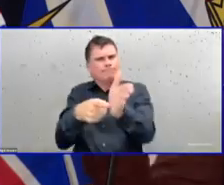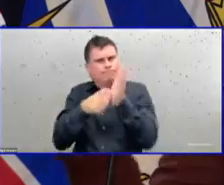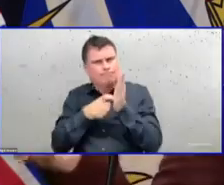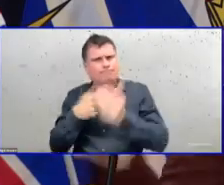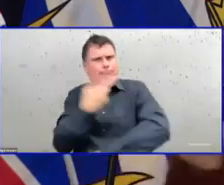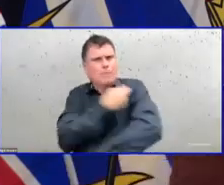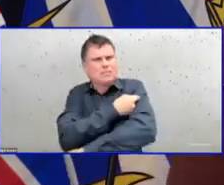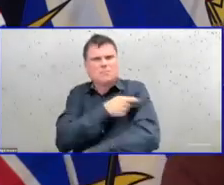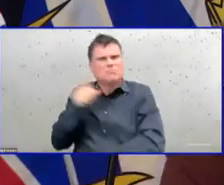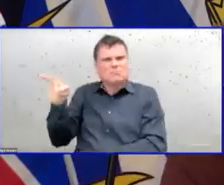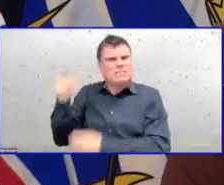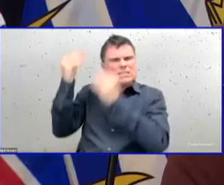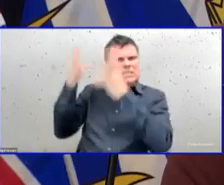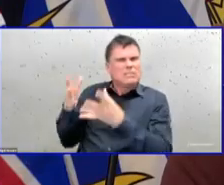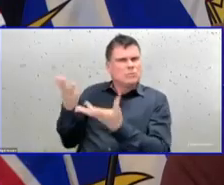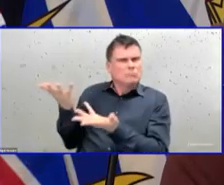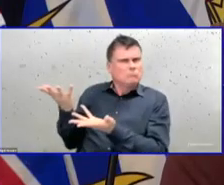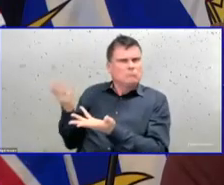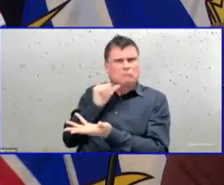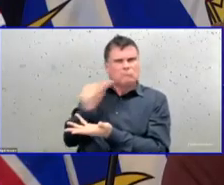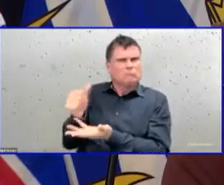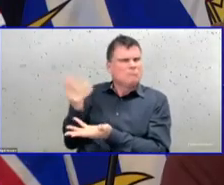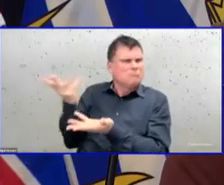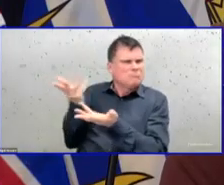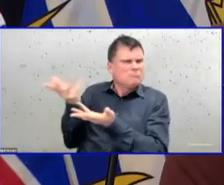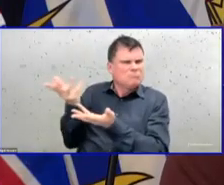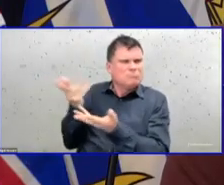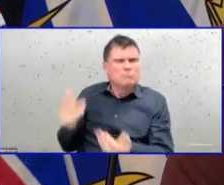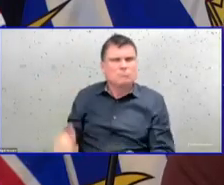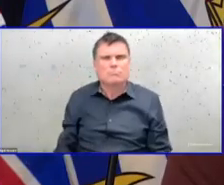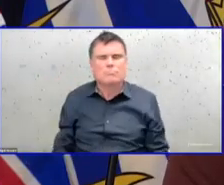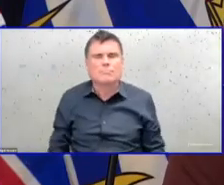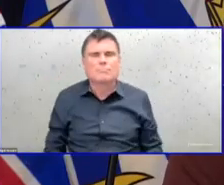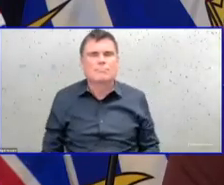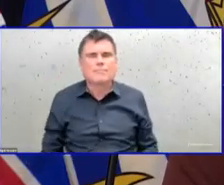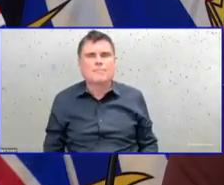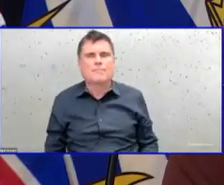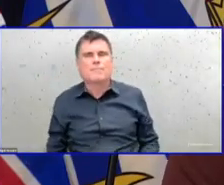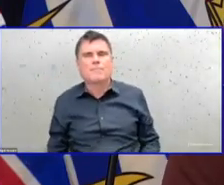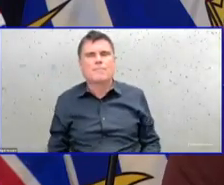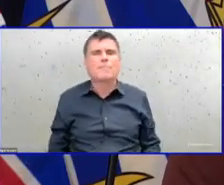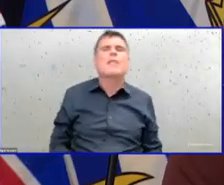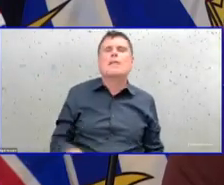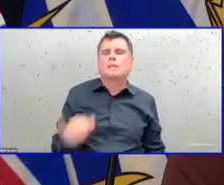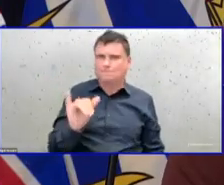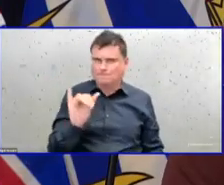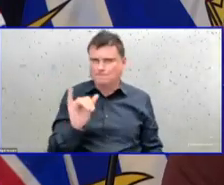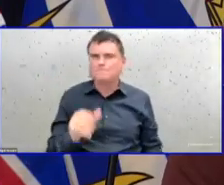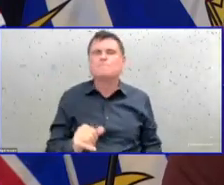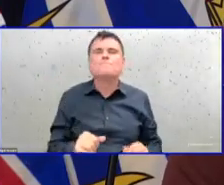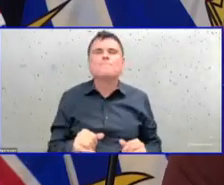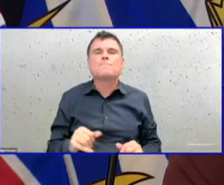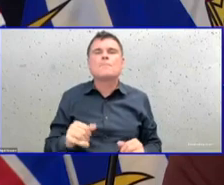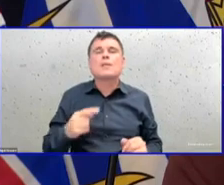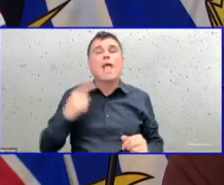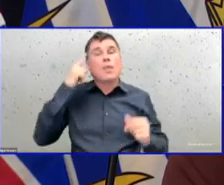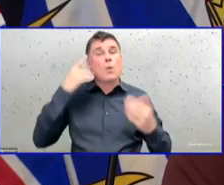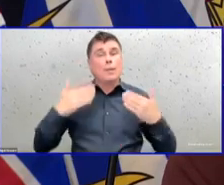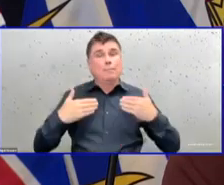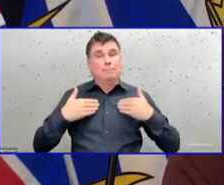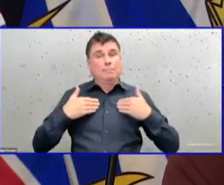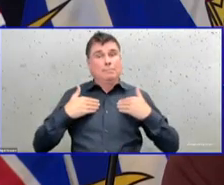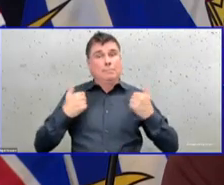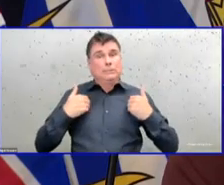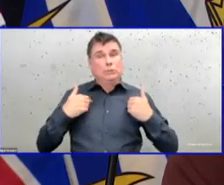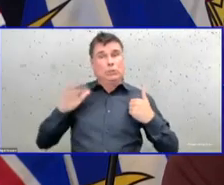businesses, for other areas. I have provided advice and my advice is that workplace safety